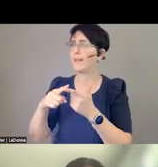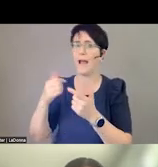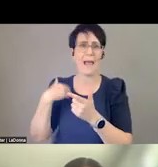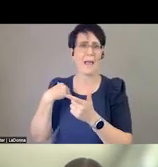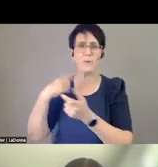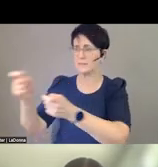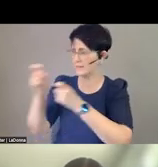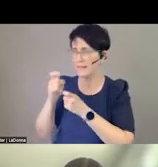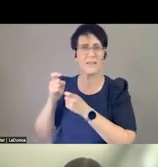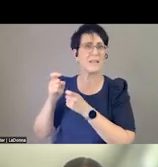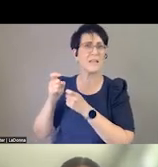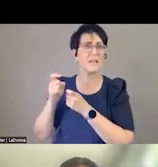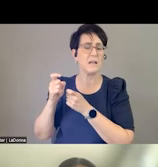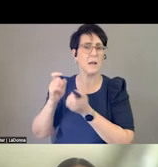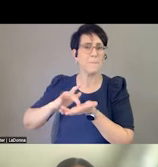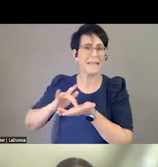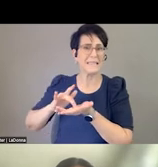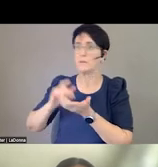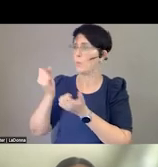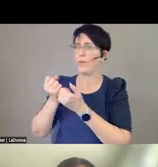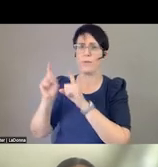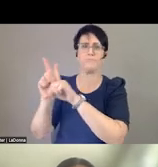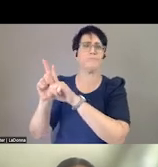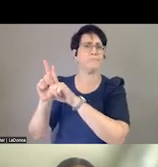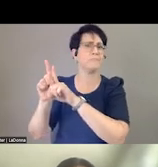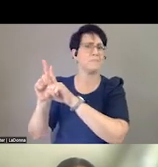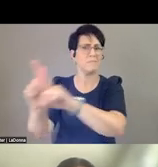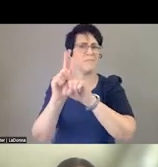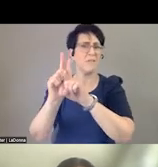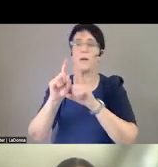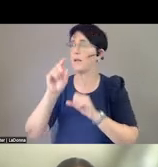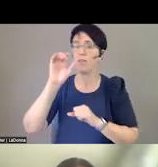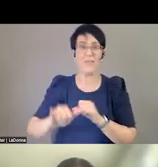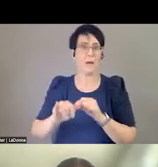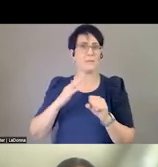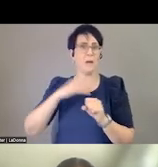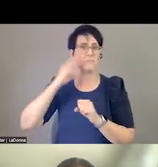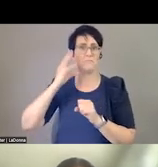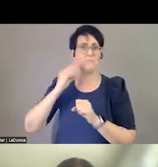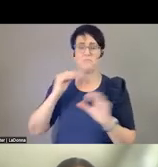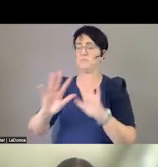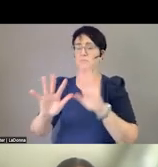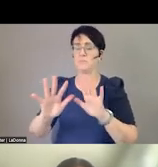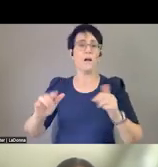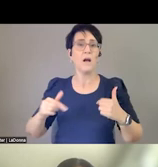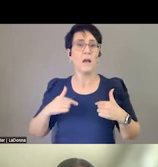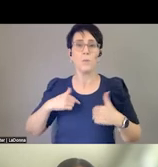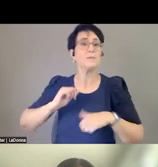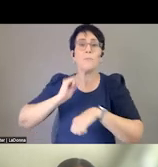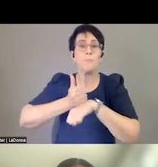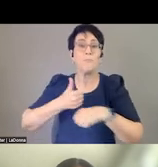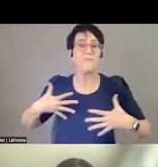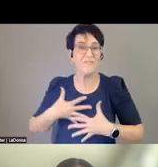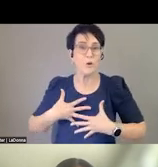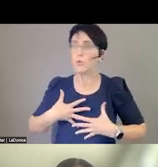told where my room was, and that was my introduction. And so through my whole stay at the hospital, was just fear-based and hopeless.